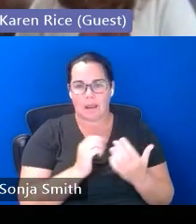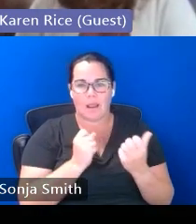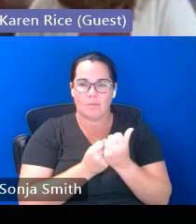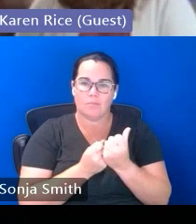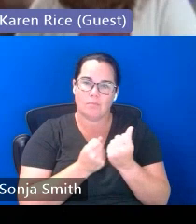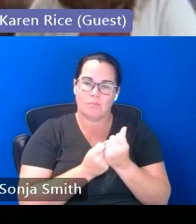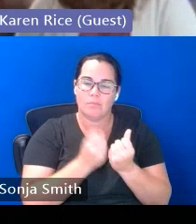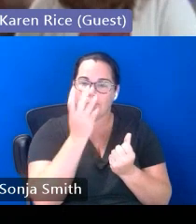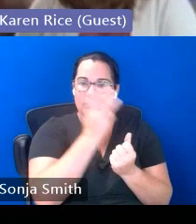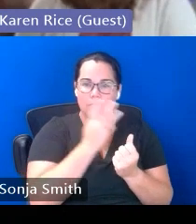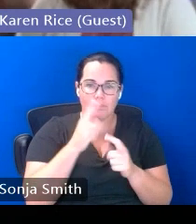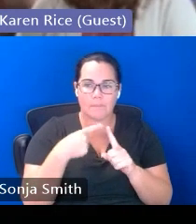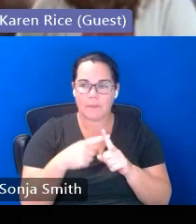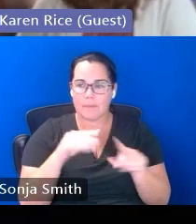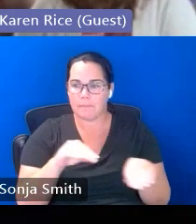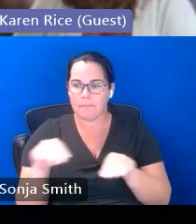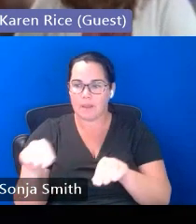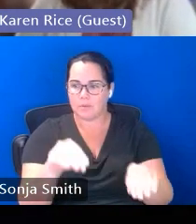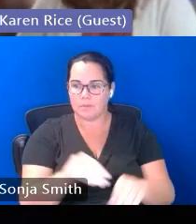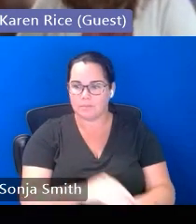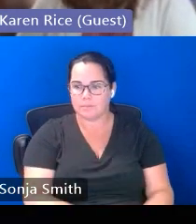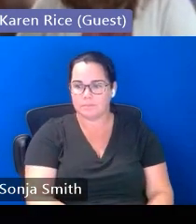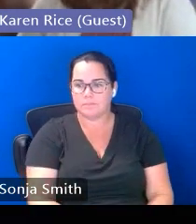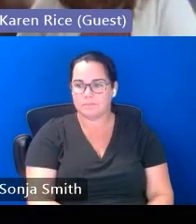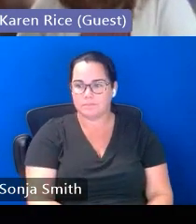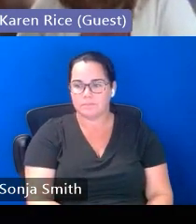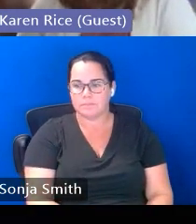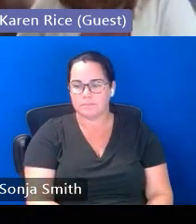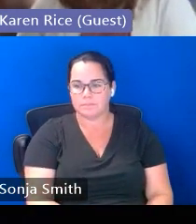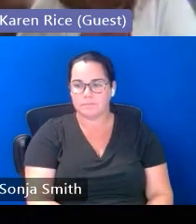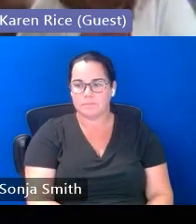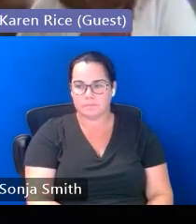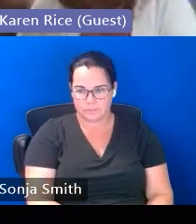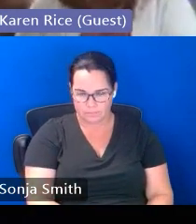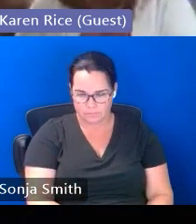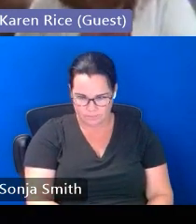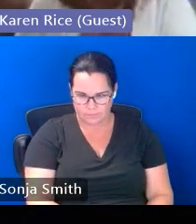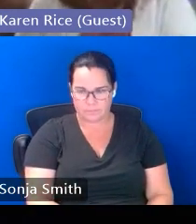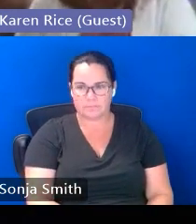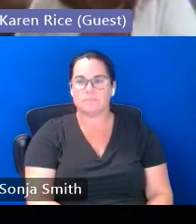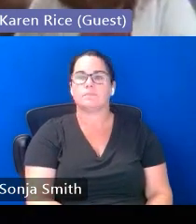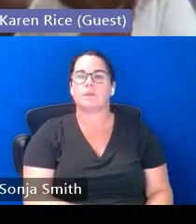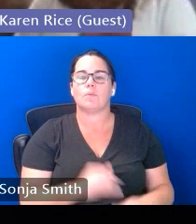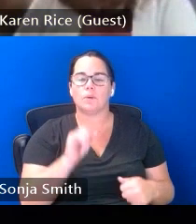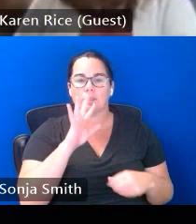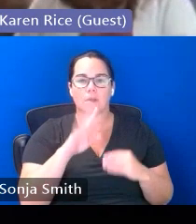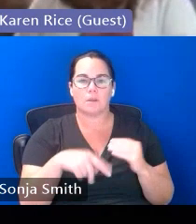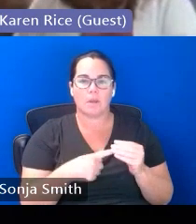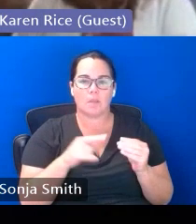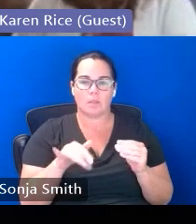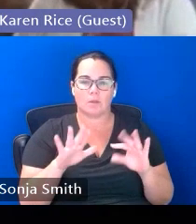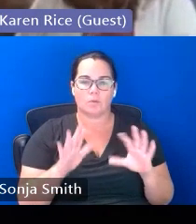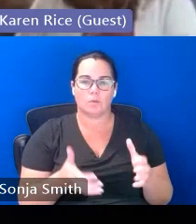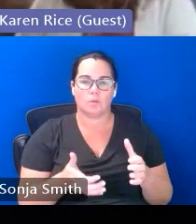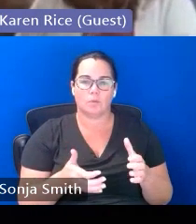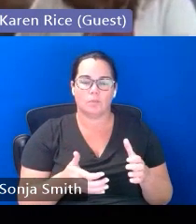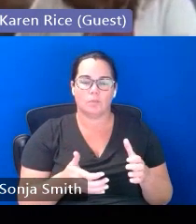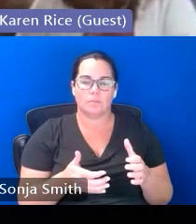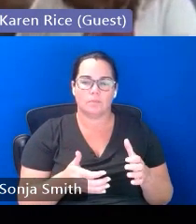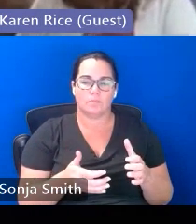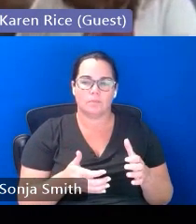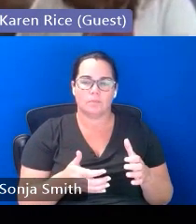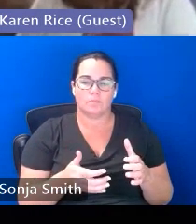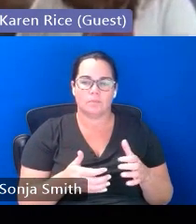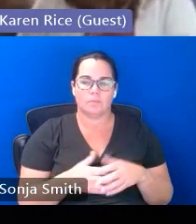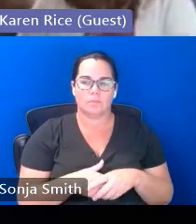so again when we're thinking about our immigrant and our migrant children and youth what i have heard over